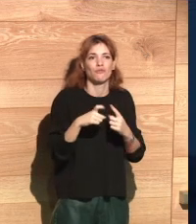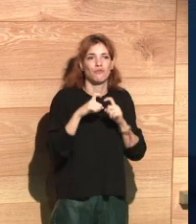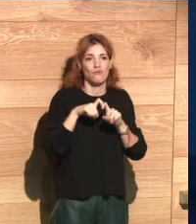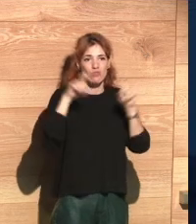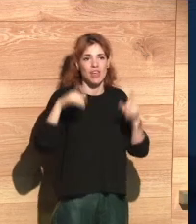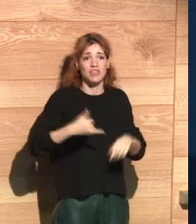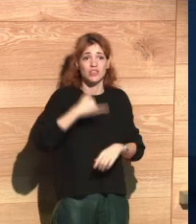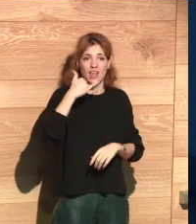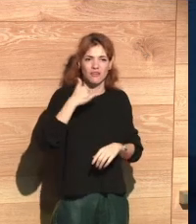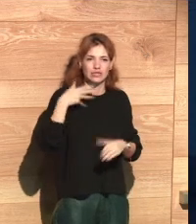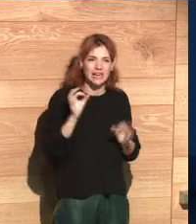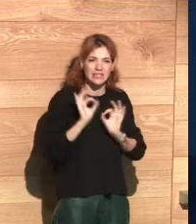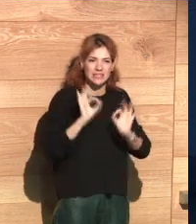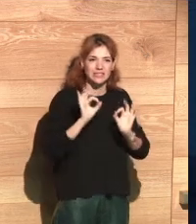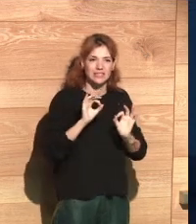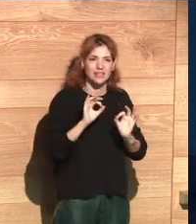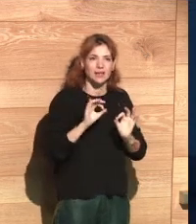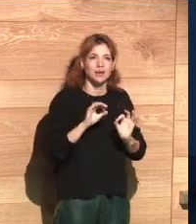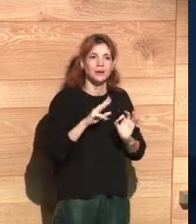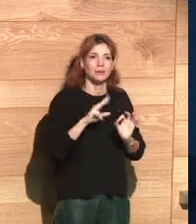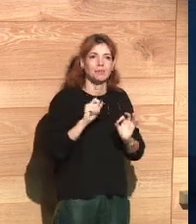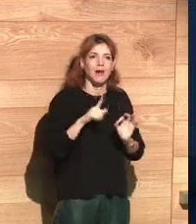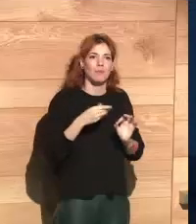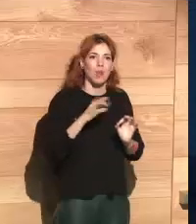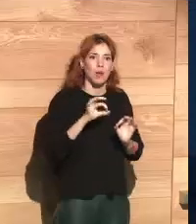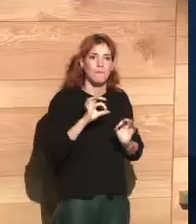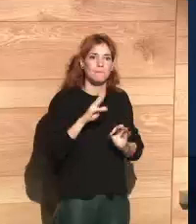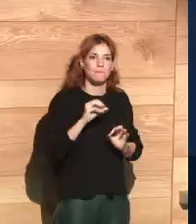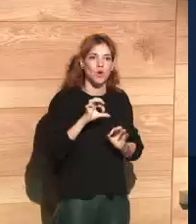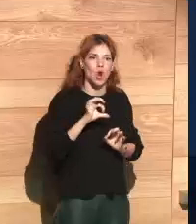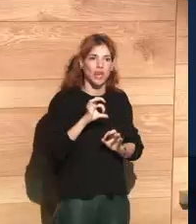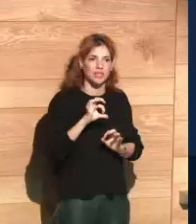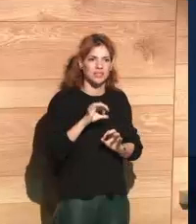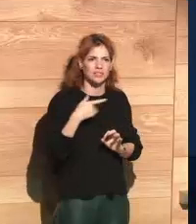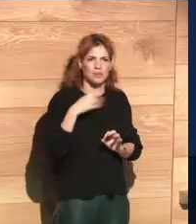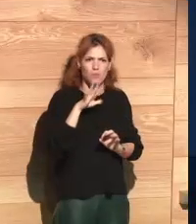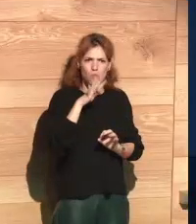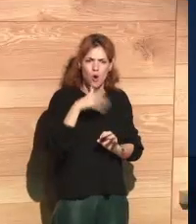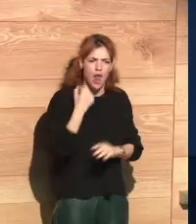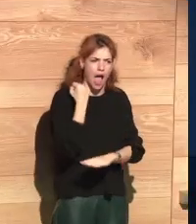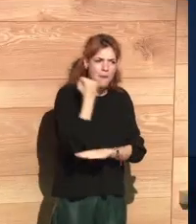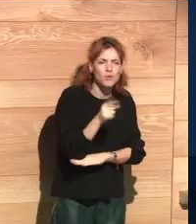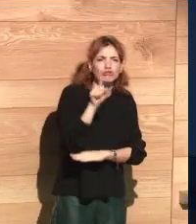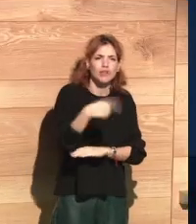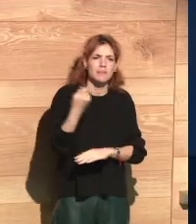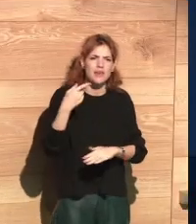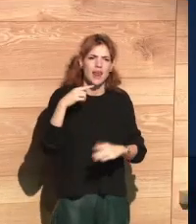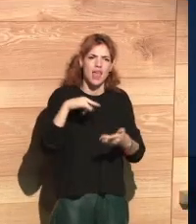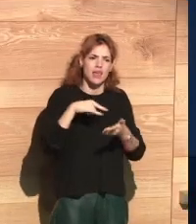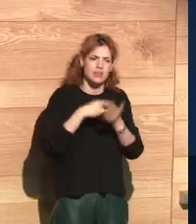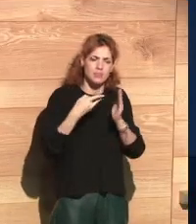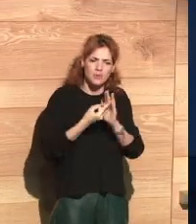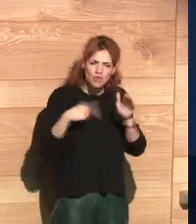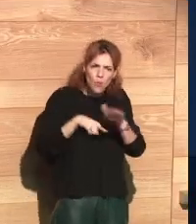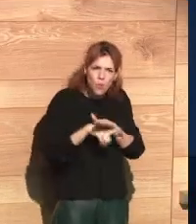gratitude to Telefonica, and in particular to the public policy team for their great support